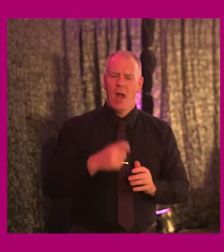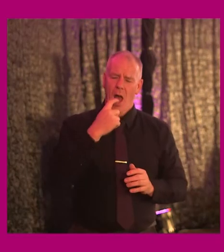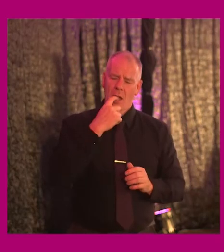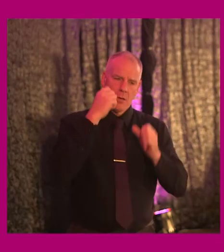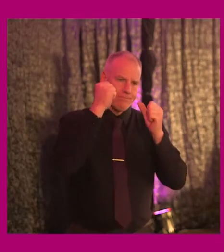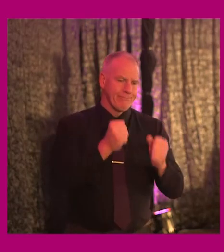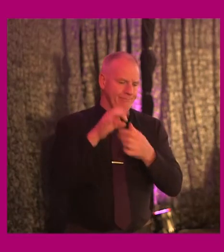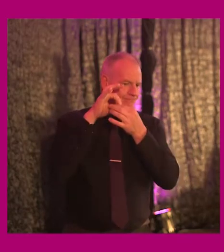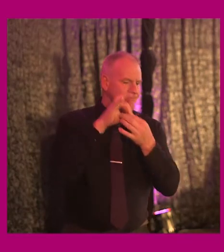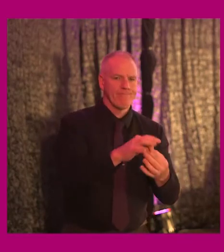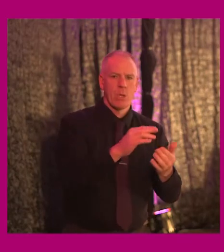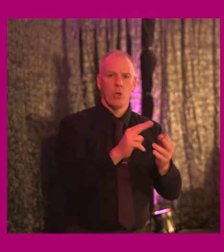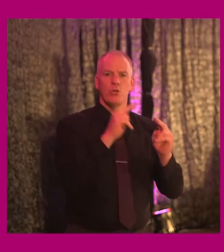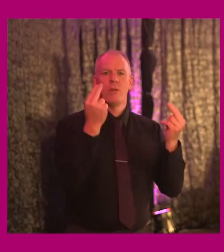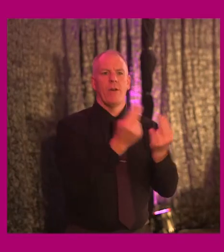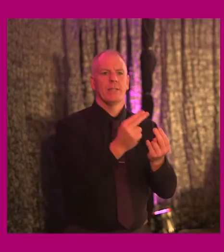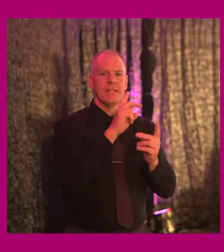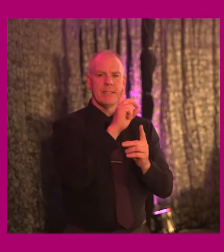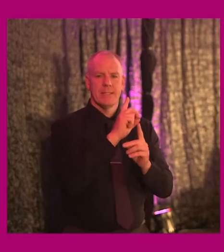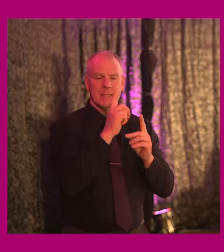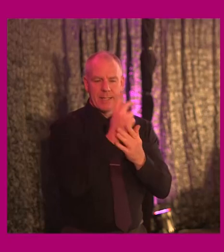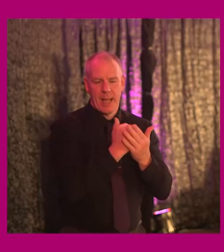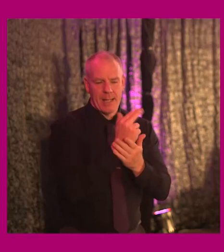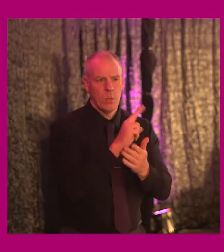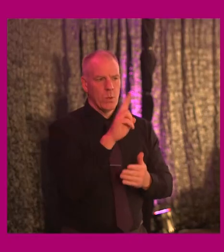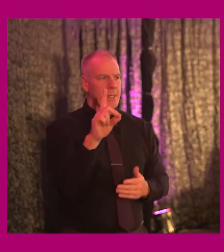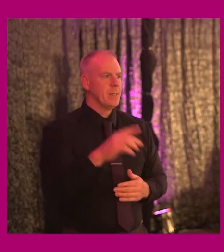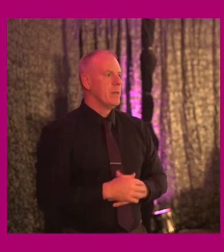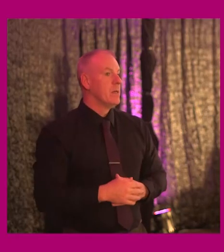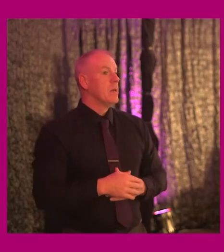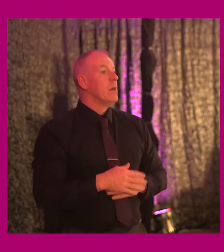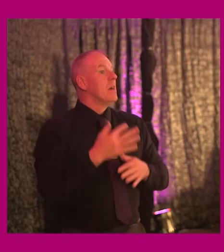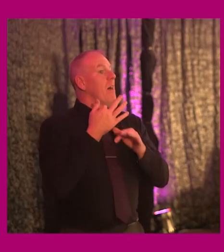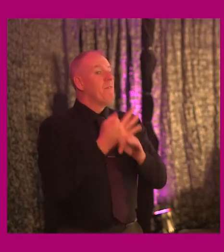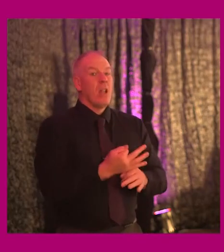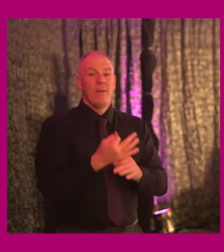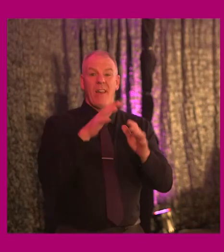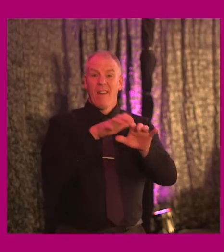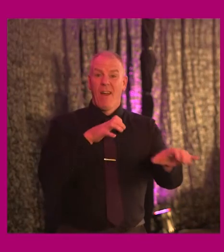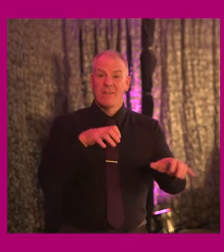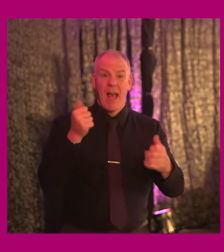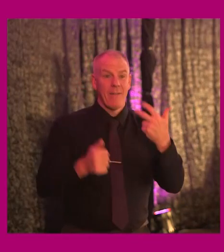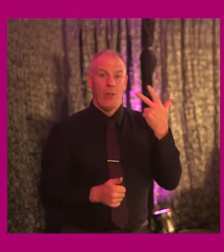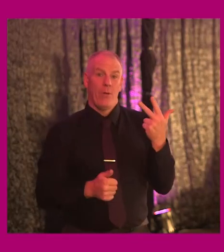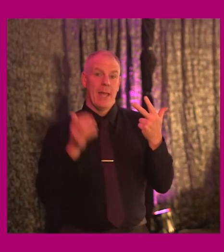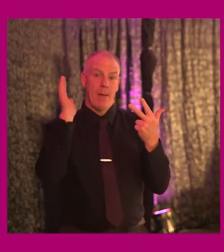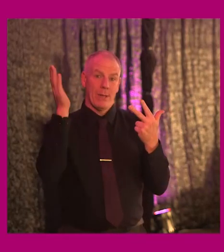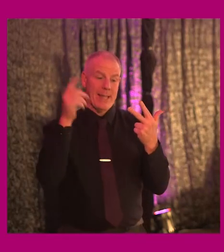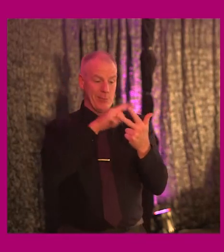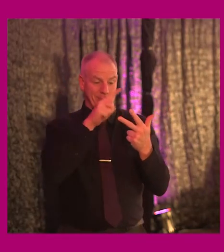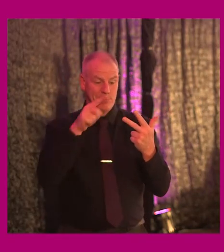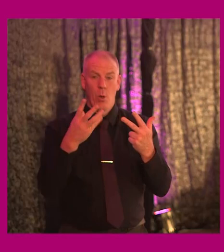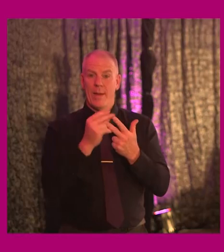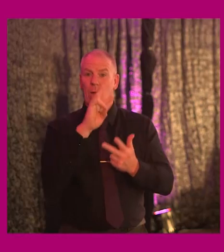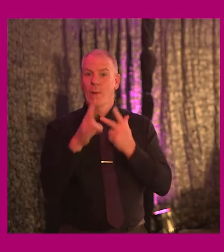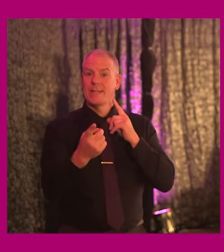in the heartland of universal design. So in line with the format conference we will now have three presentations followed by a Q